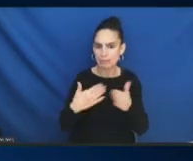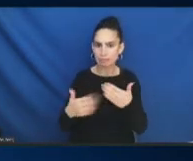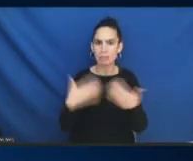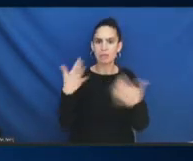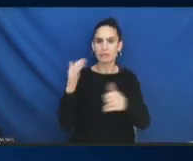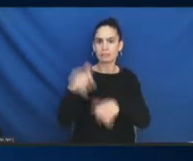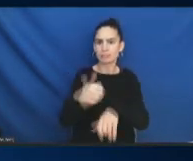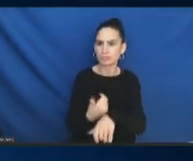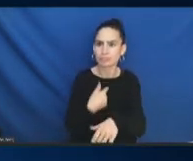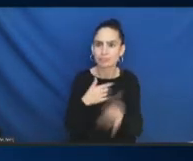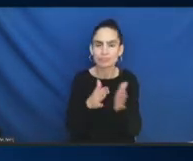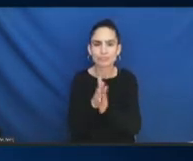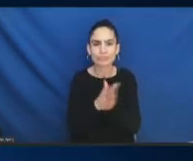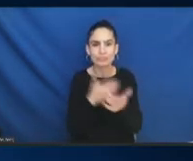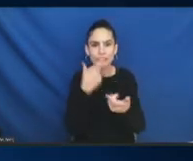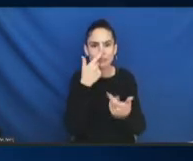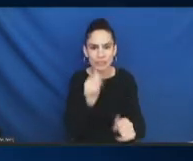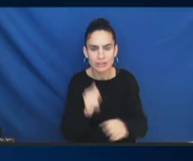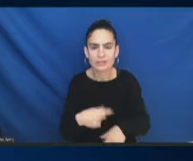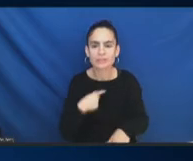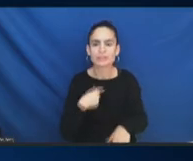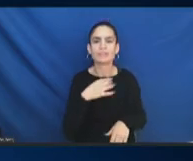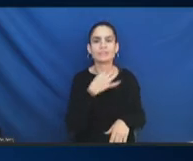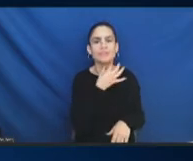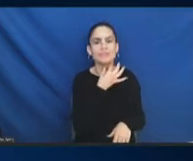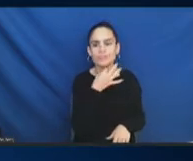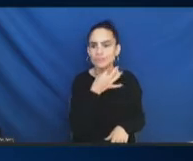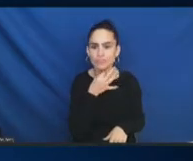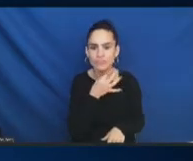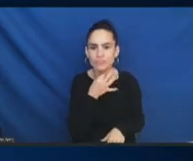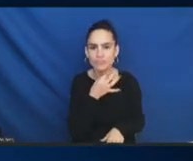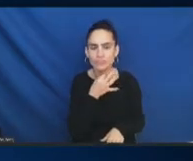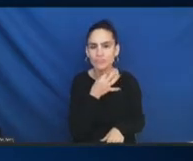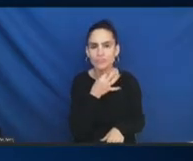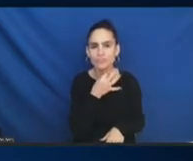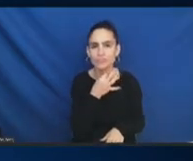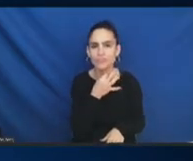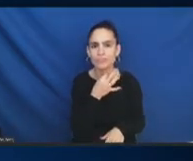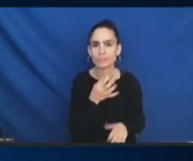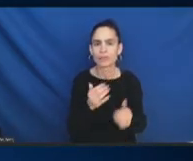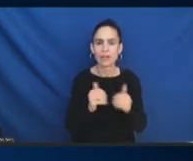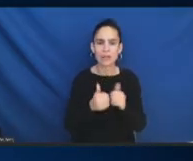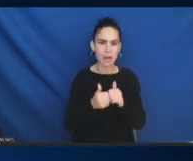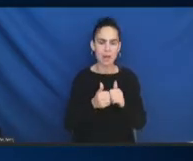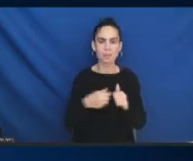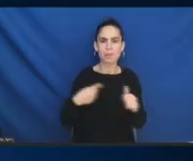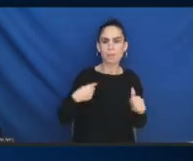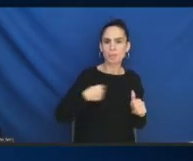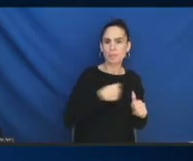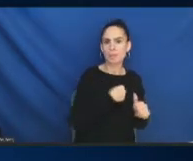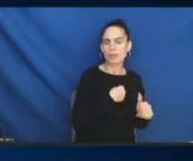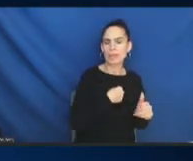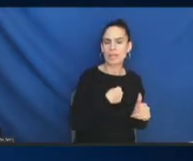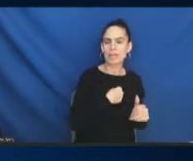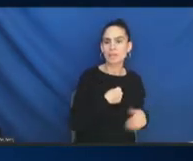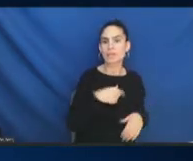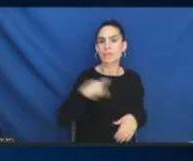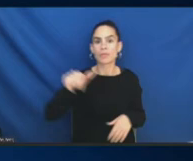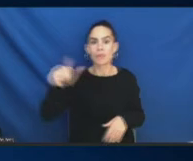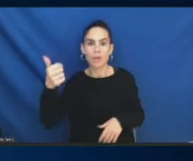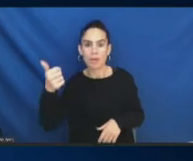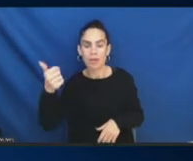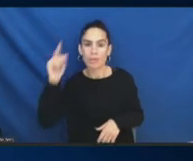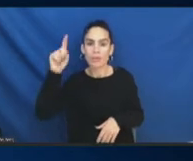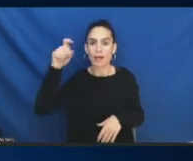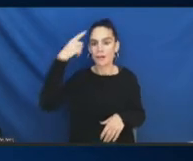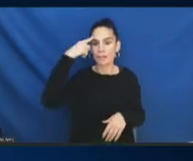interested in how we or others, the government, or even people in